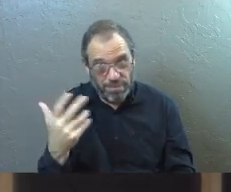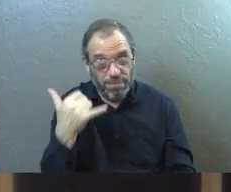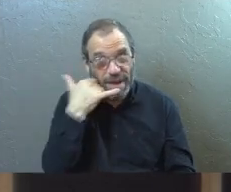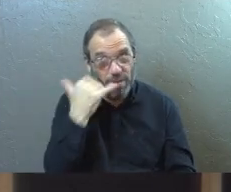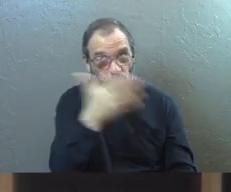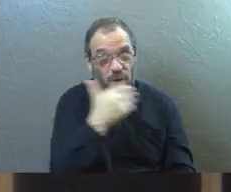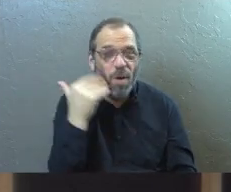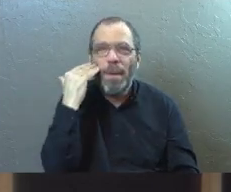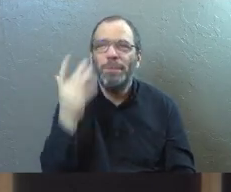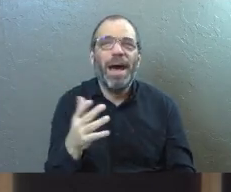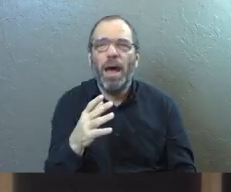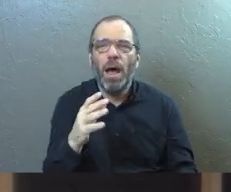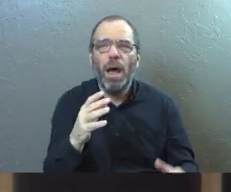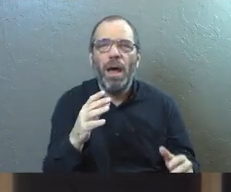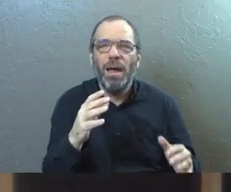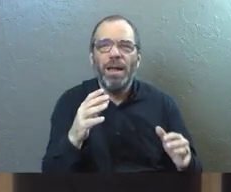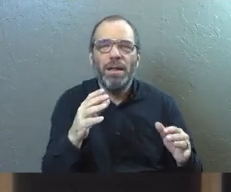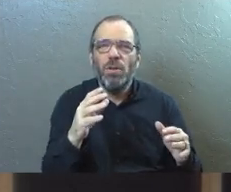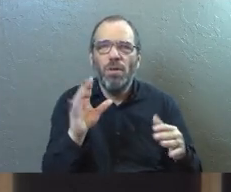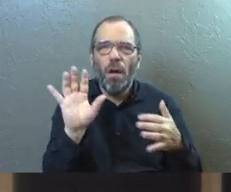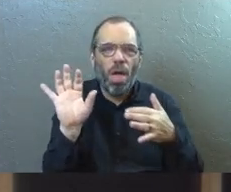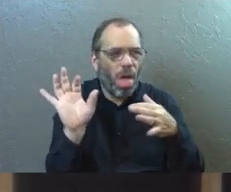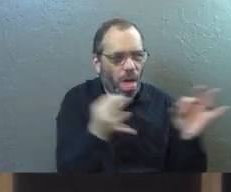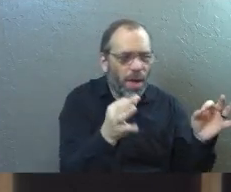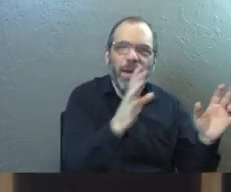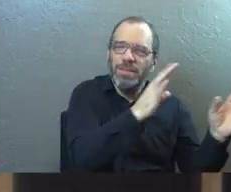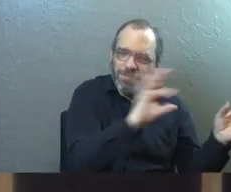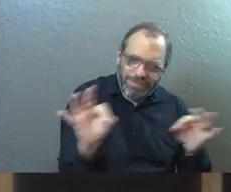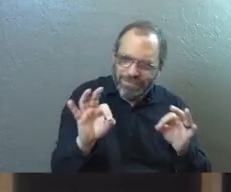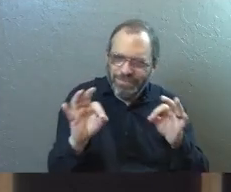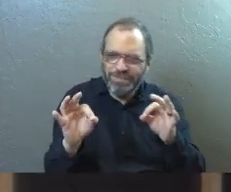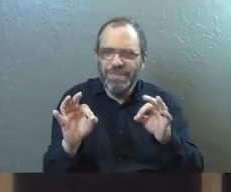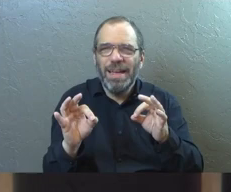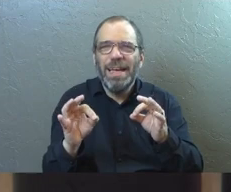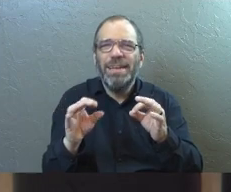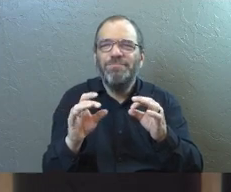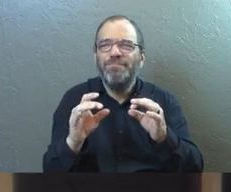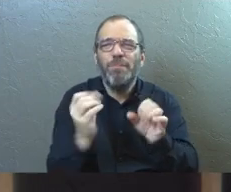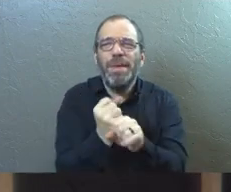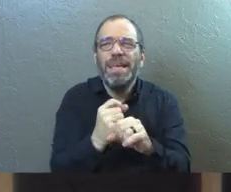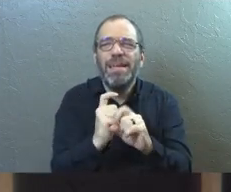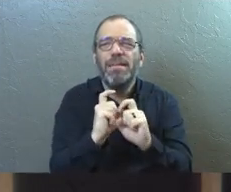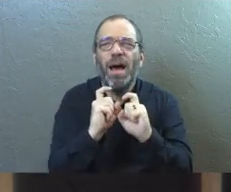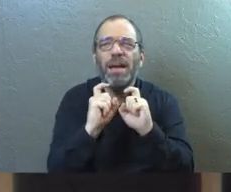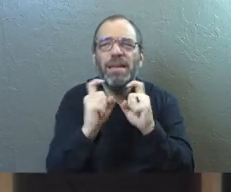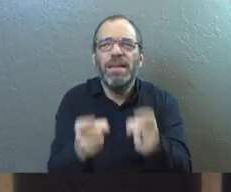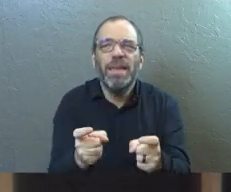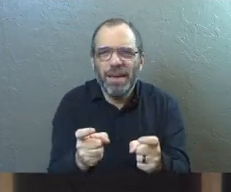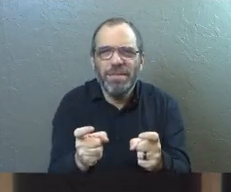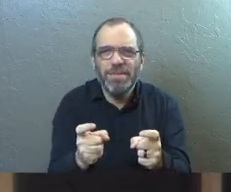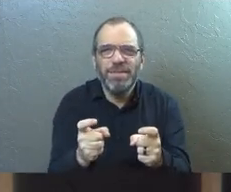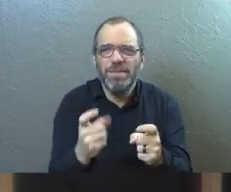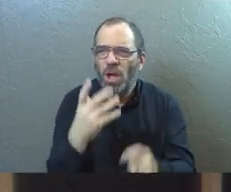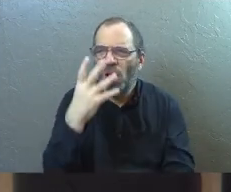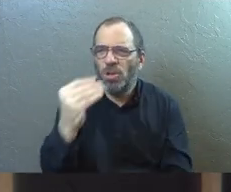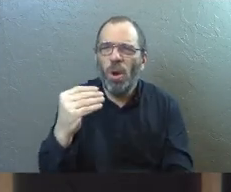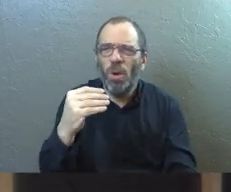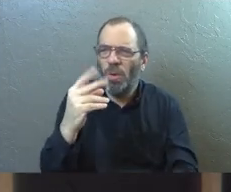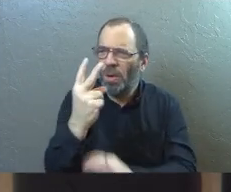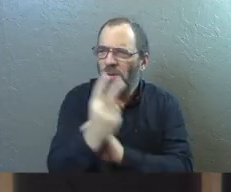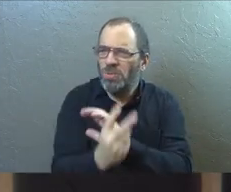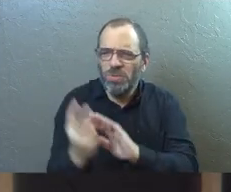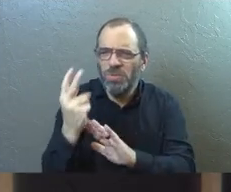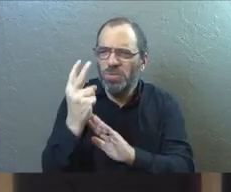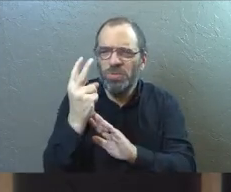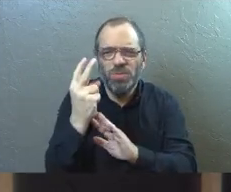But you need a distraction-free environment. Gift that to yourself. To just go and spend a few